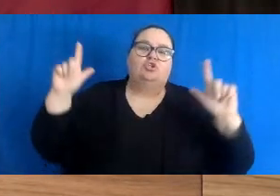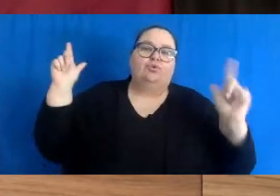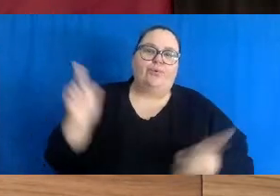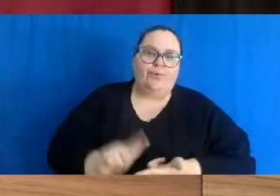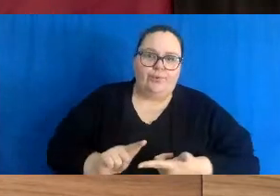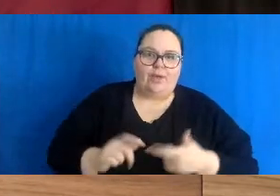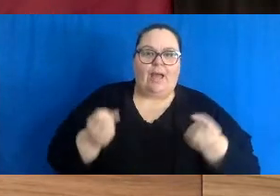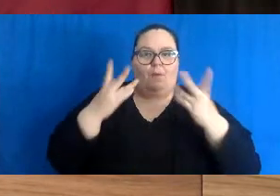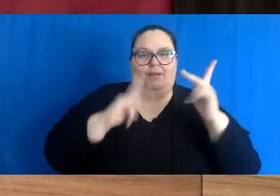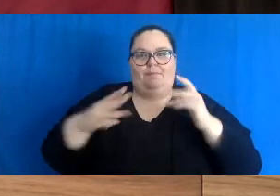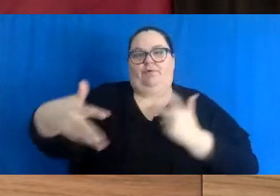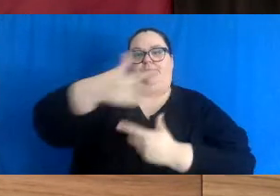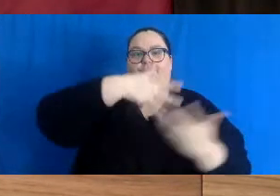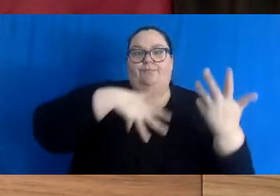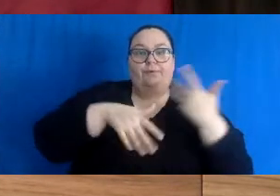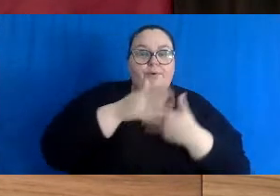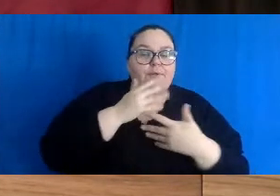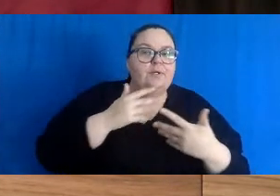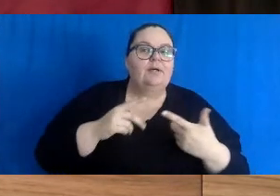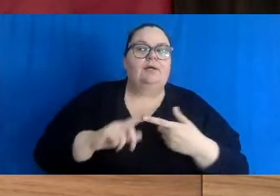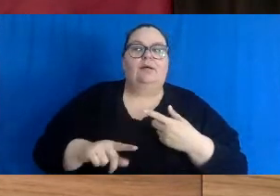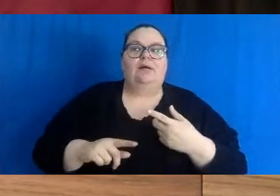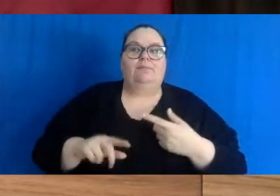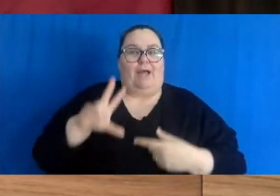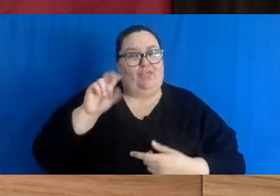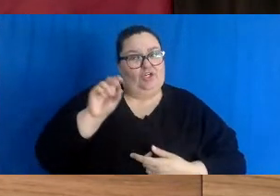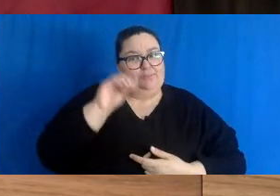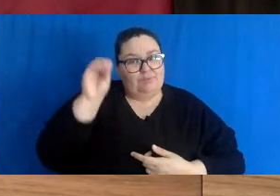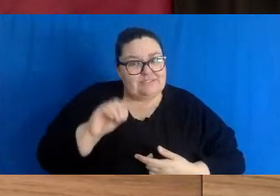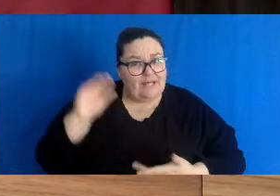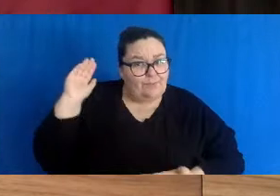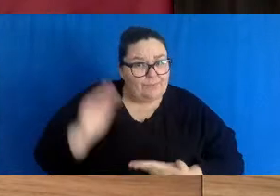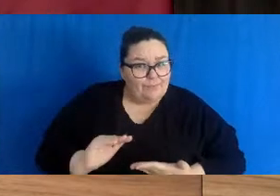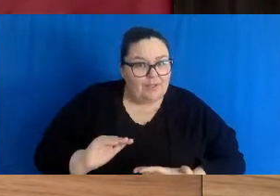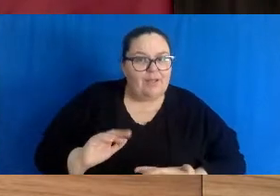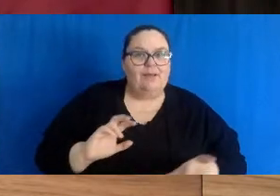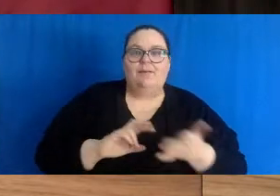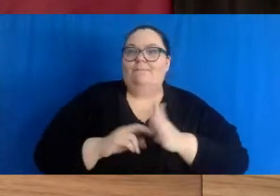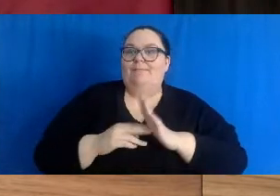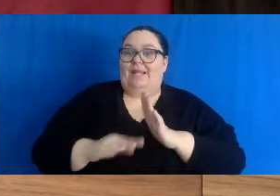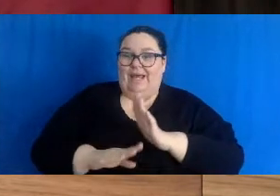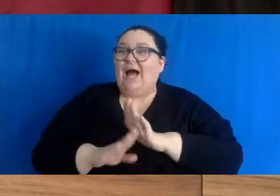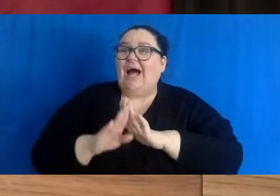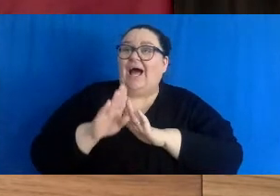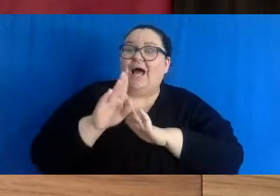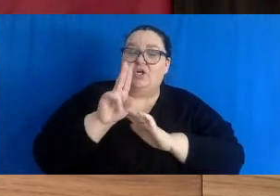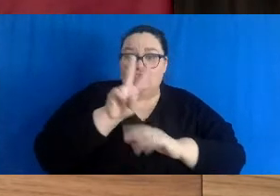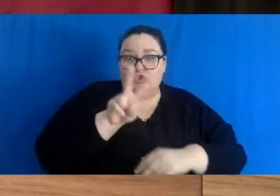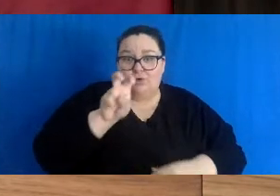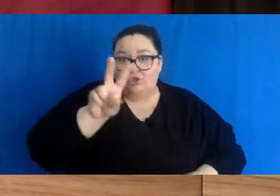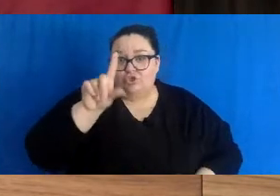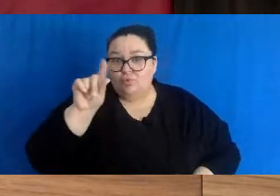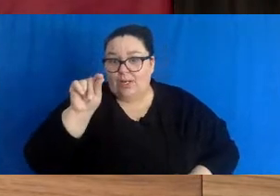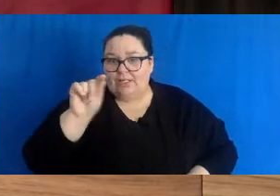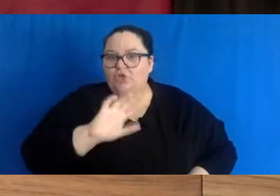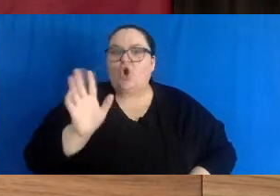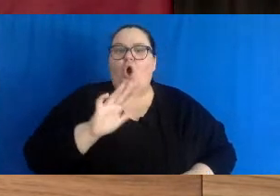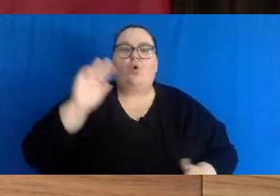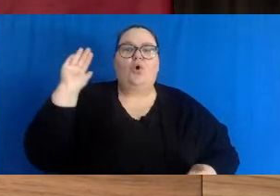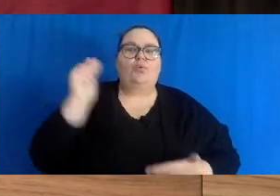% over the next two weeks, we can lower the projected peak of hospitalizations from 220 to around 150.